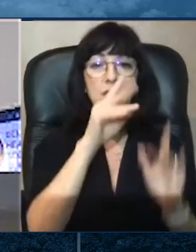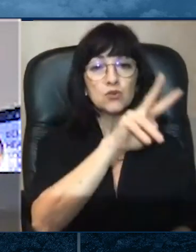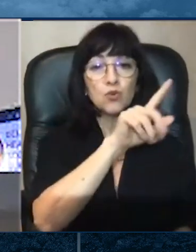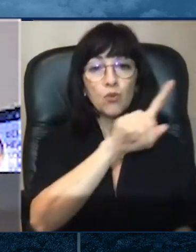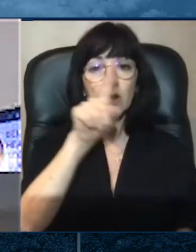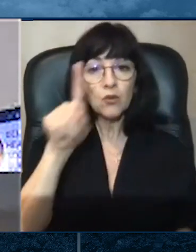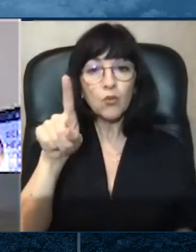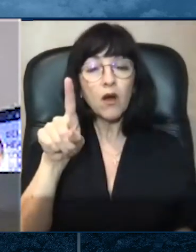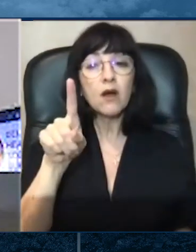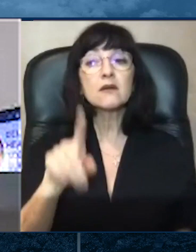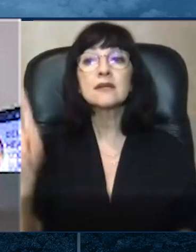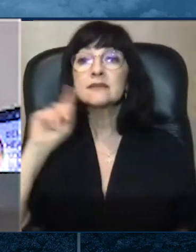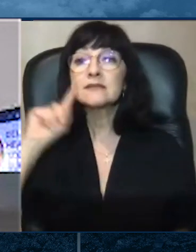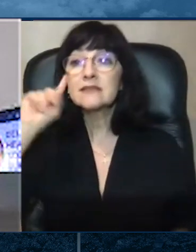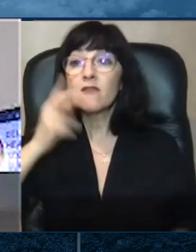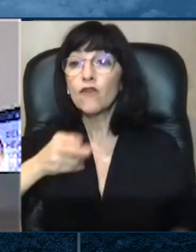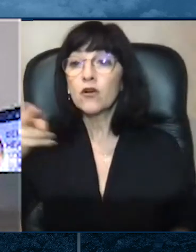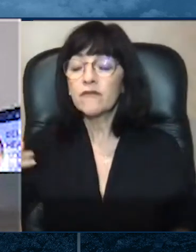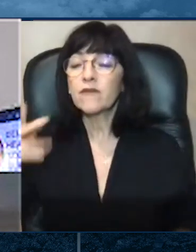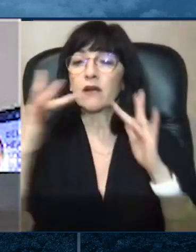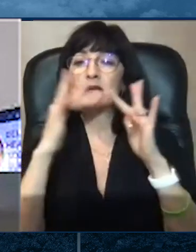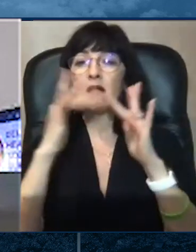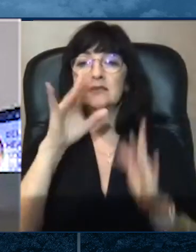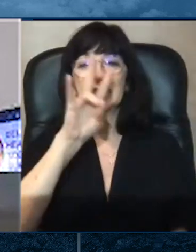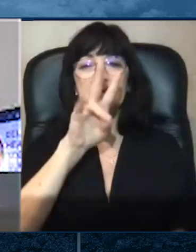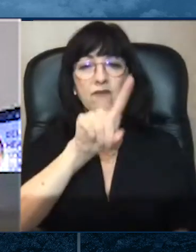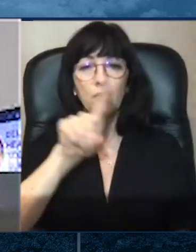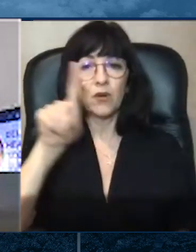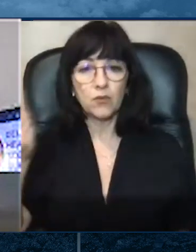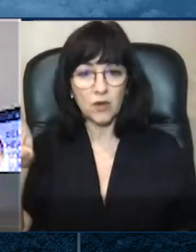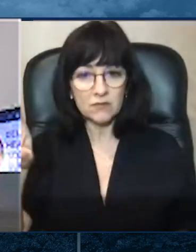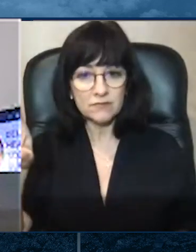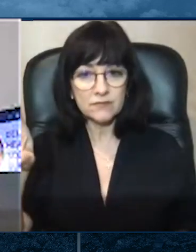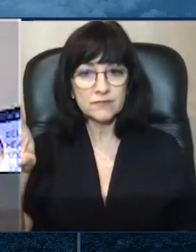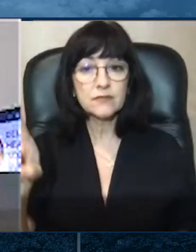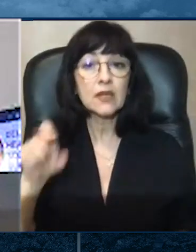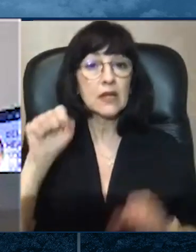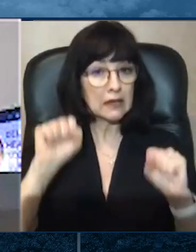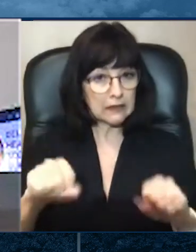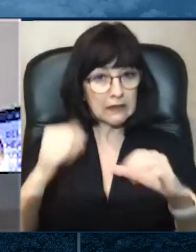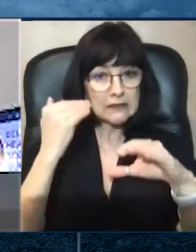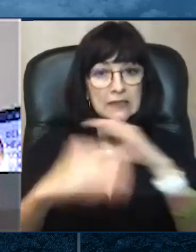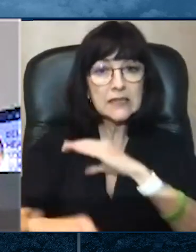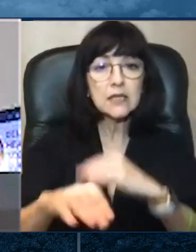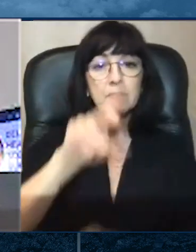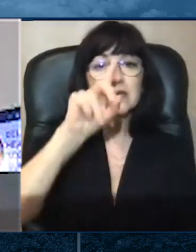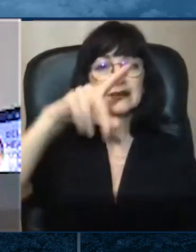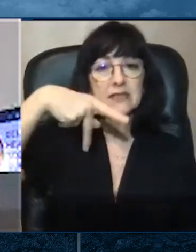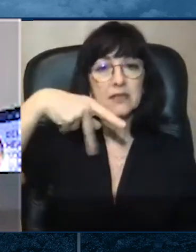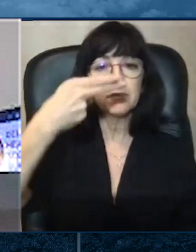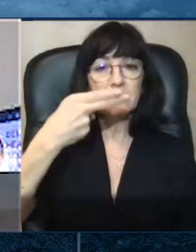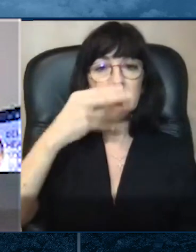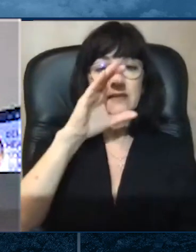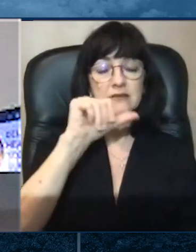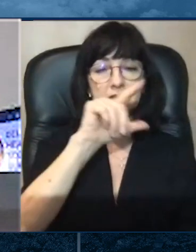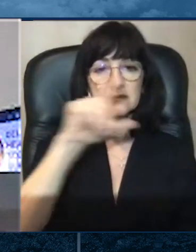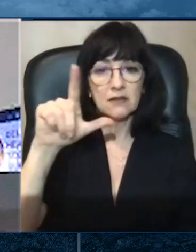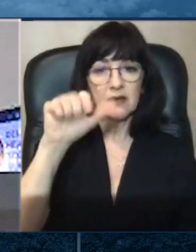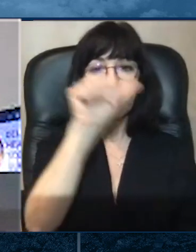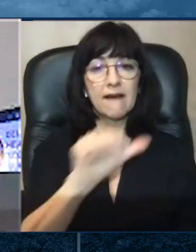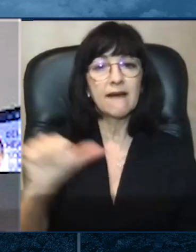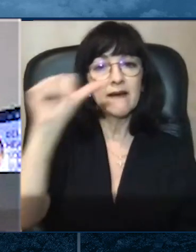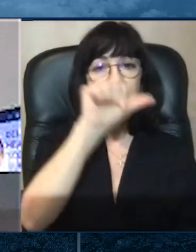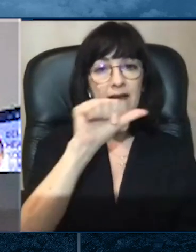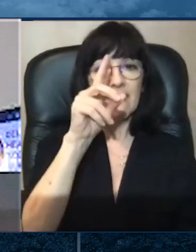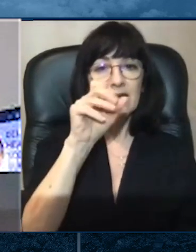-1 for people who are deaf or hard of hearing. Or send an email to dphcallcall at